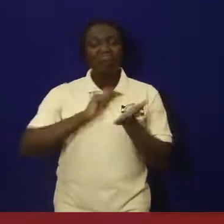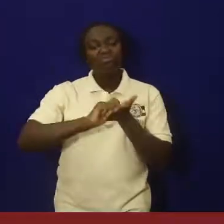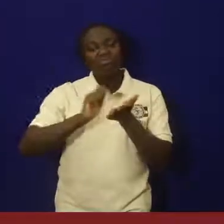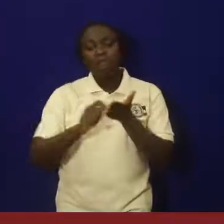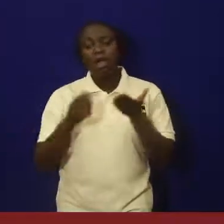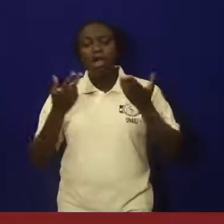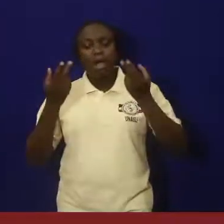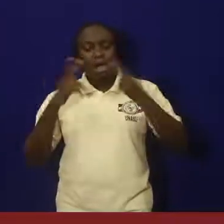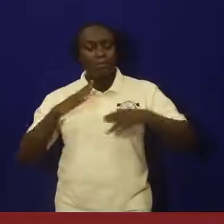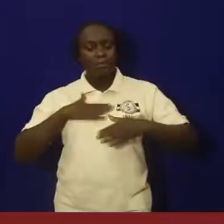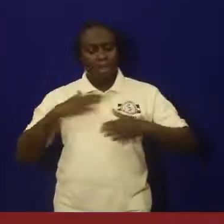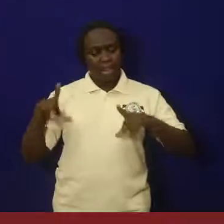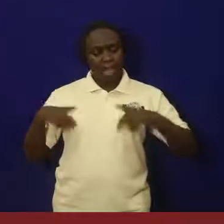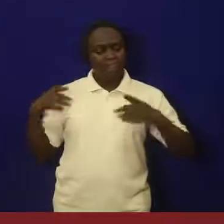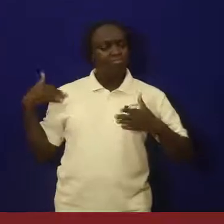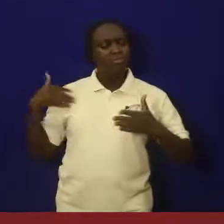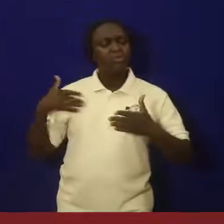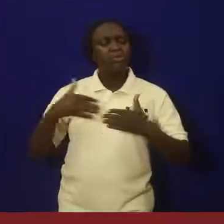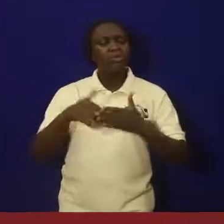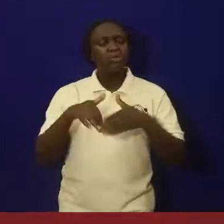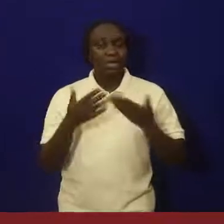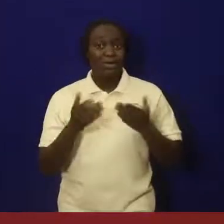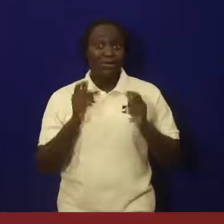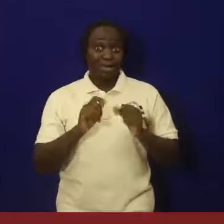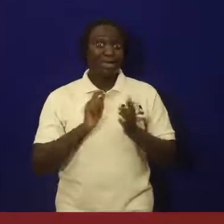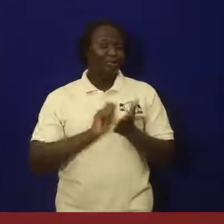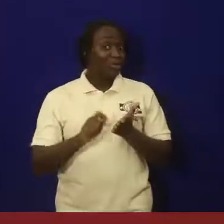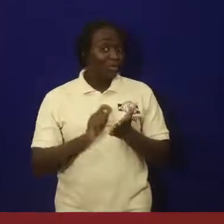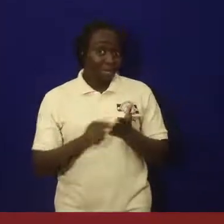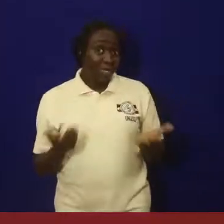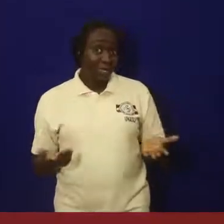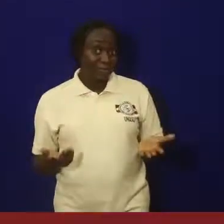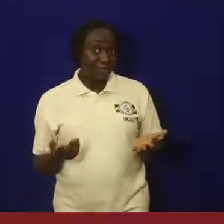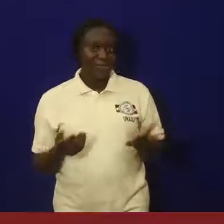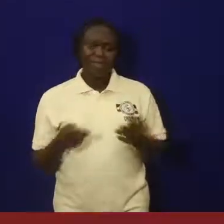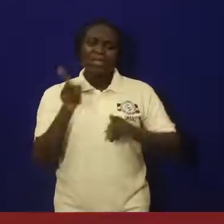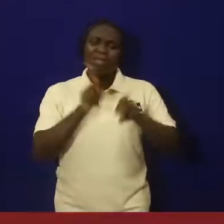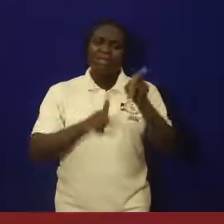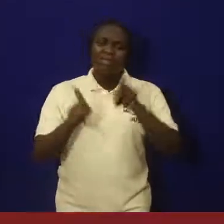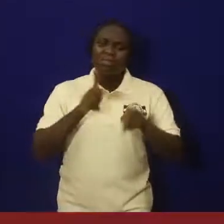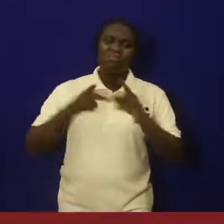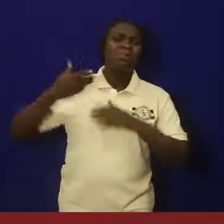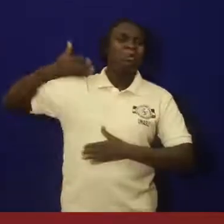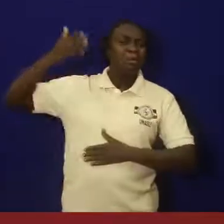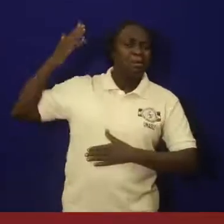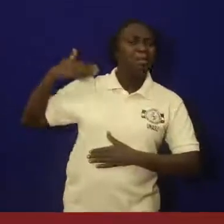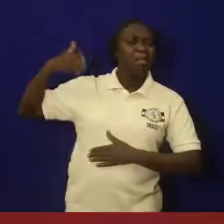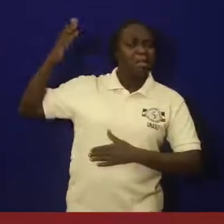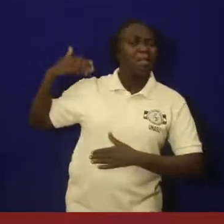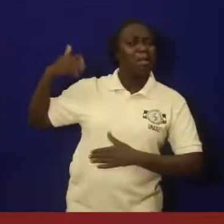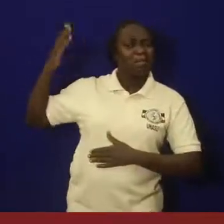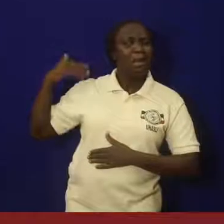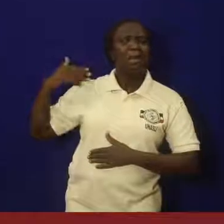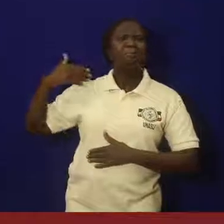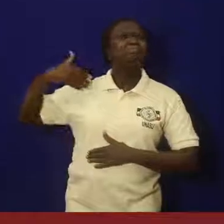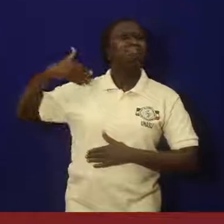happening to me. People of Long Beko were writing.